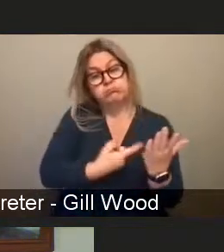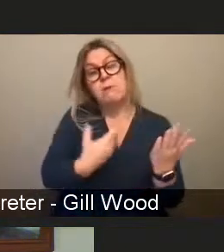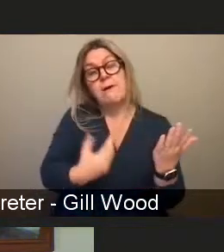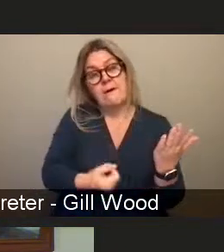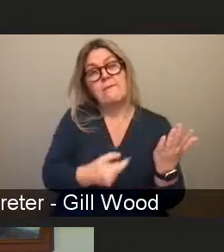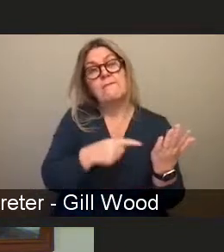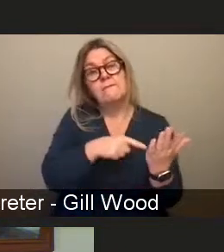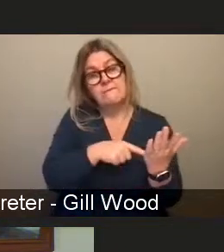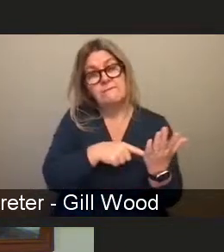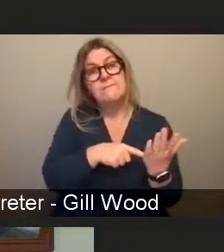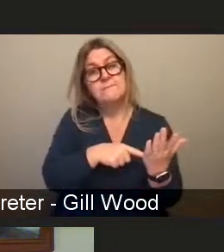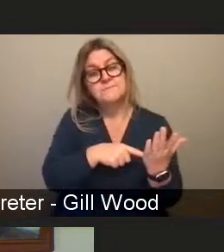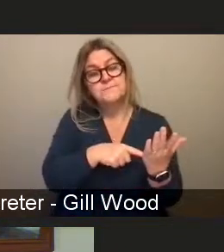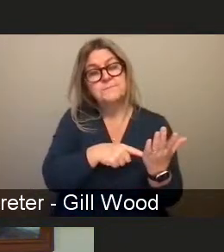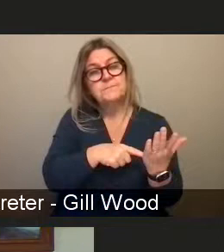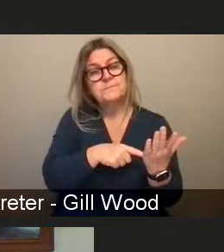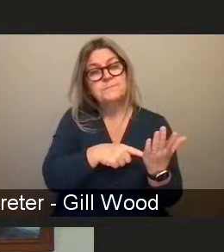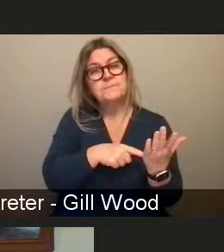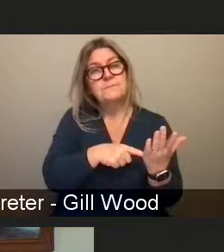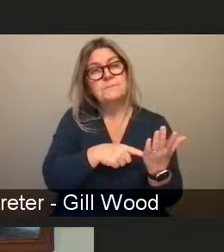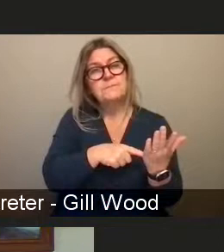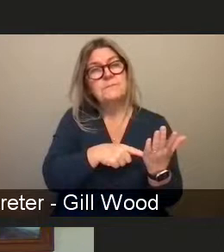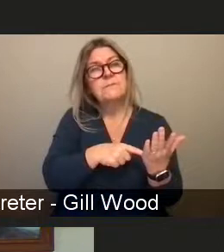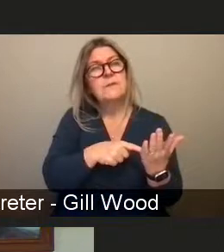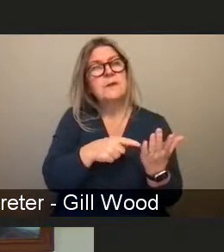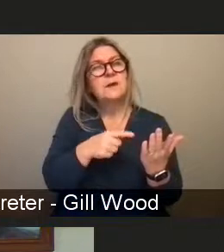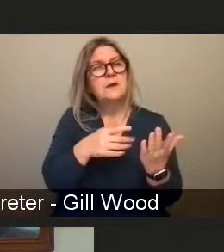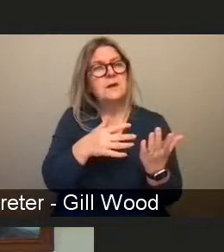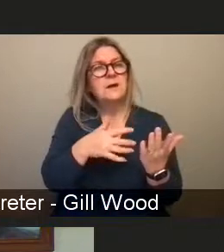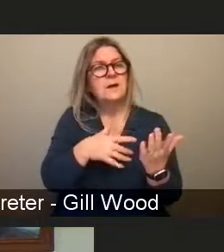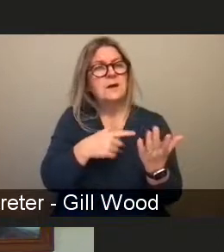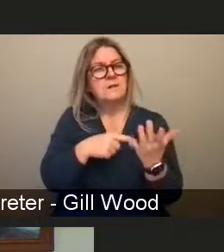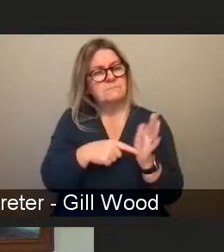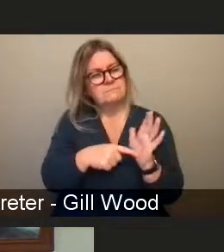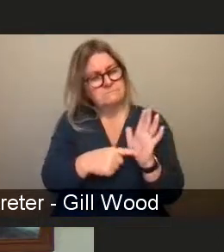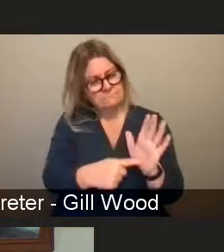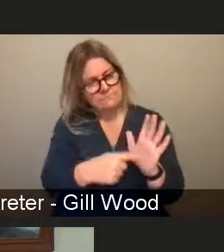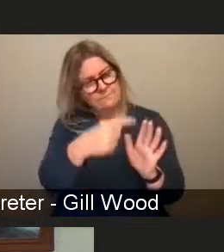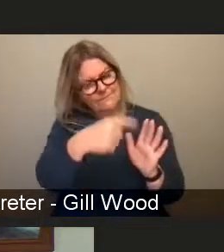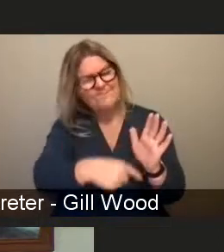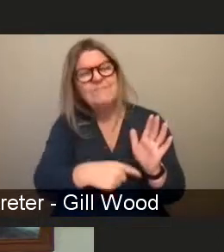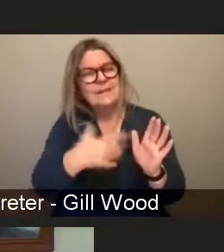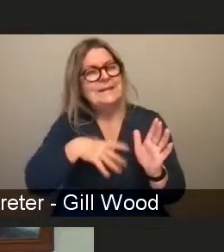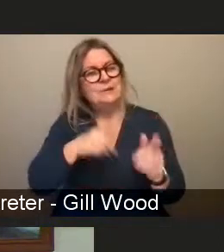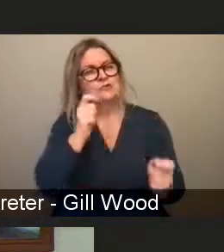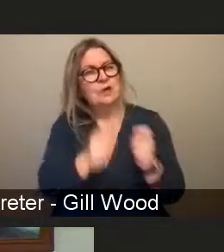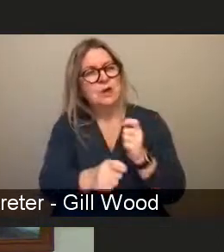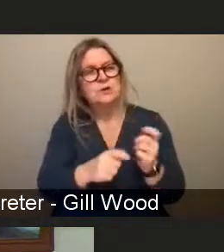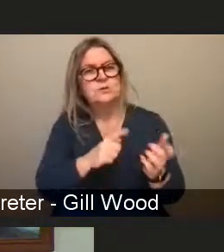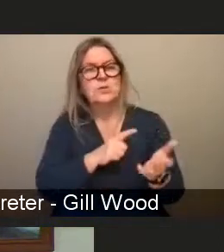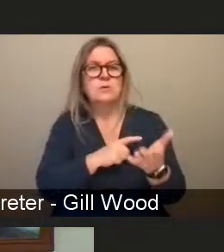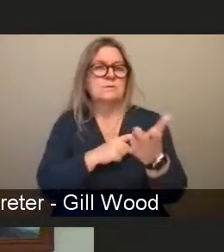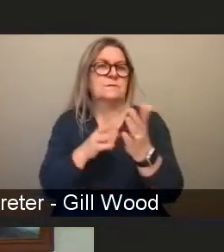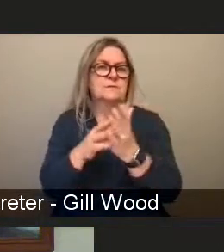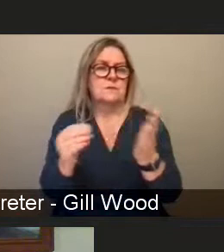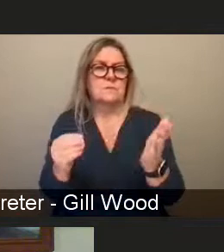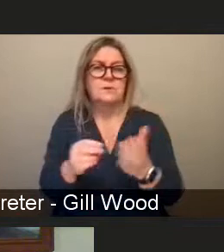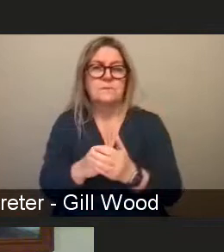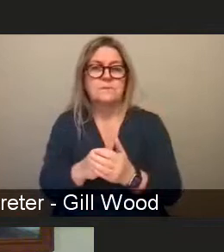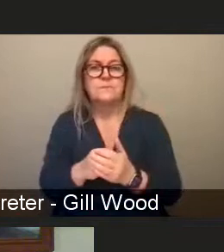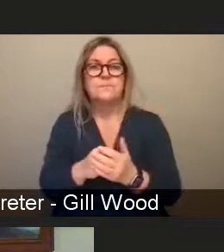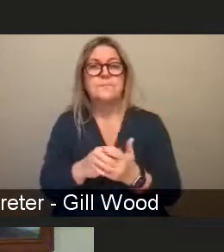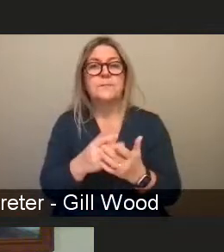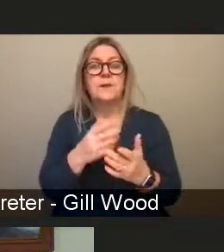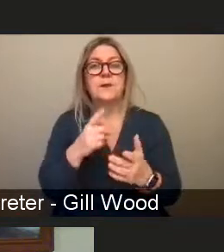we look at to enforce something that actually has to be changed in other ways so for instance the the evidence that engender